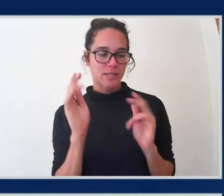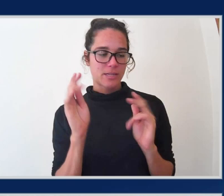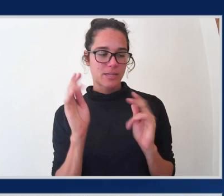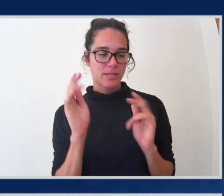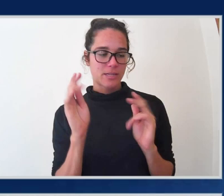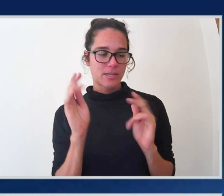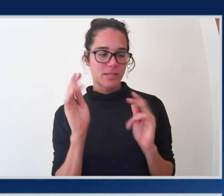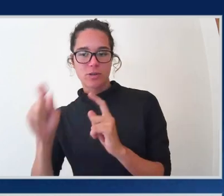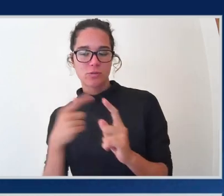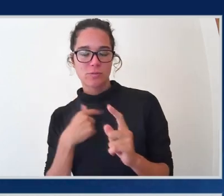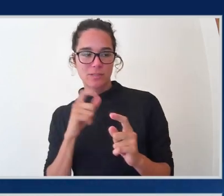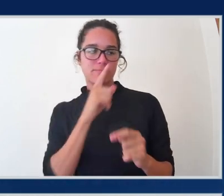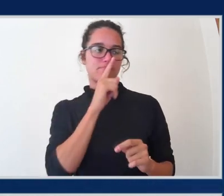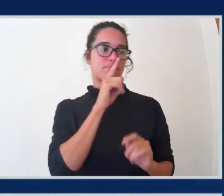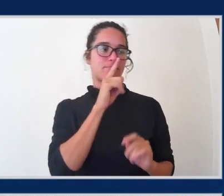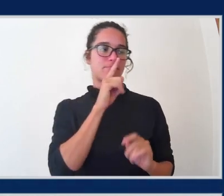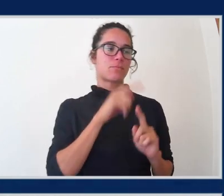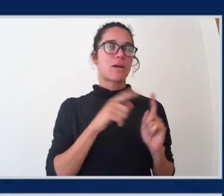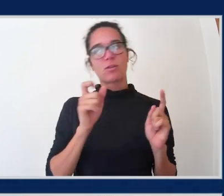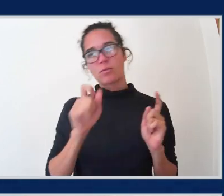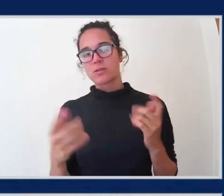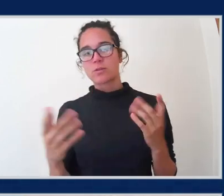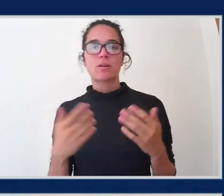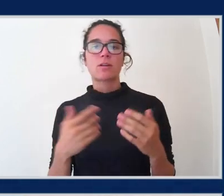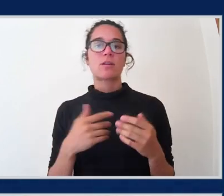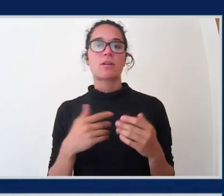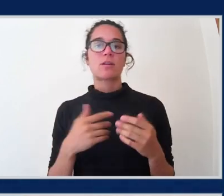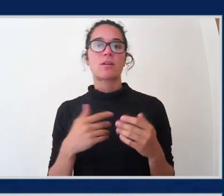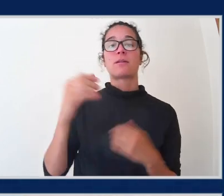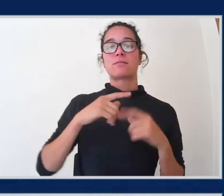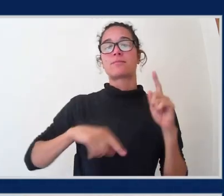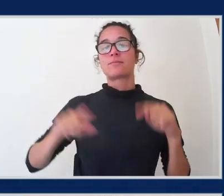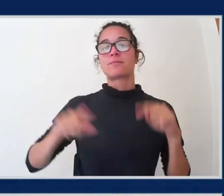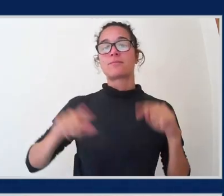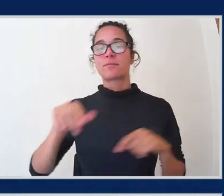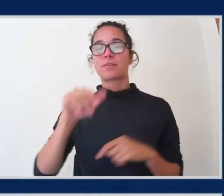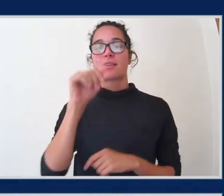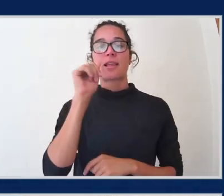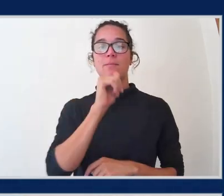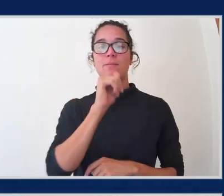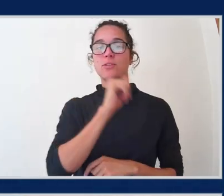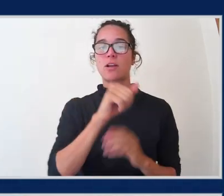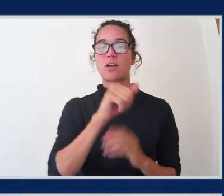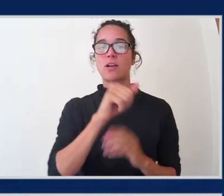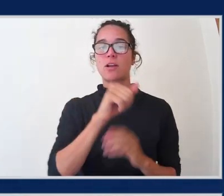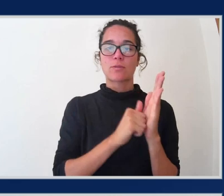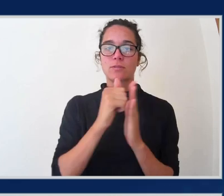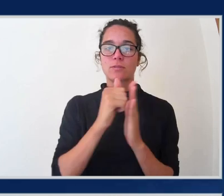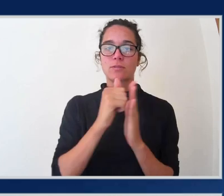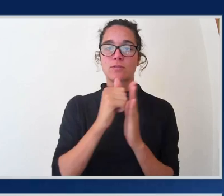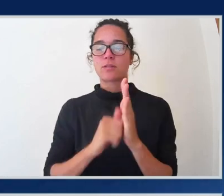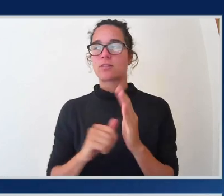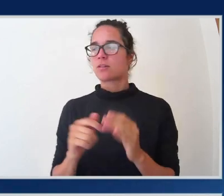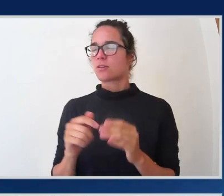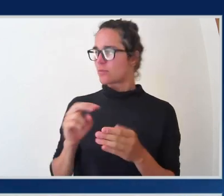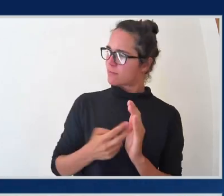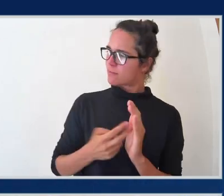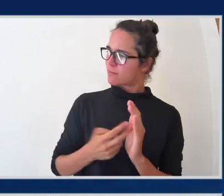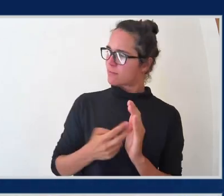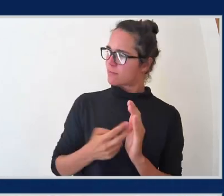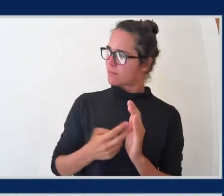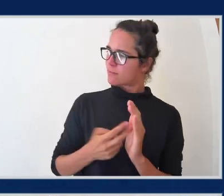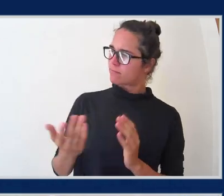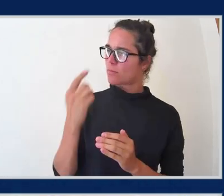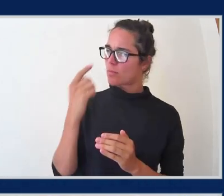a company has multiple Amazon S3 buckets in an account. What do you think that means? That they have data that